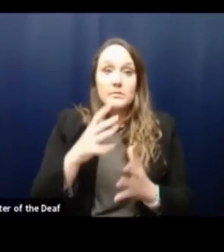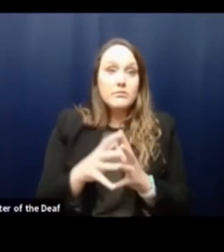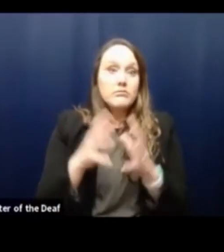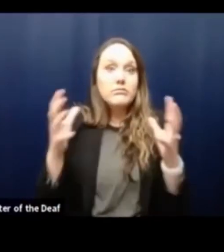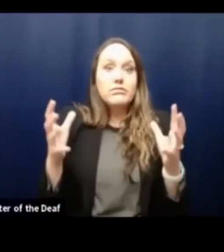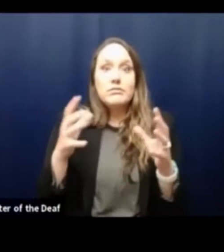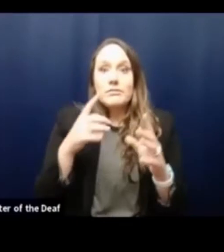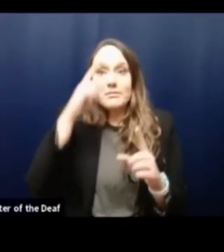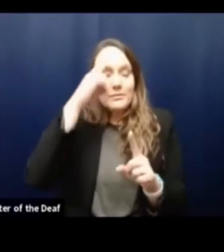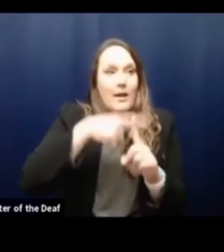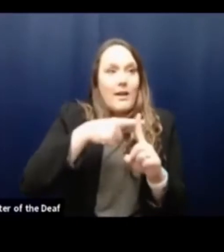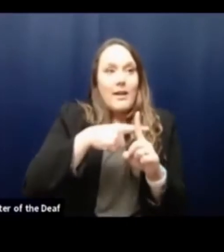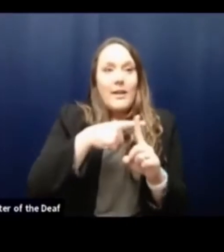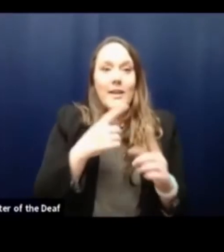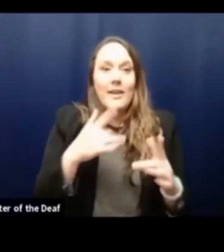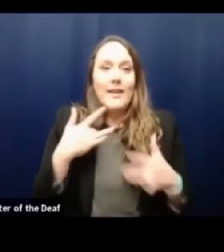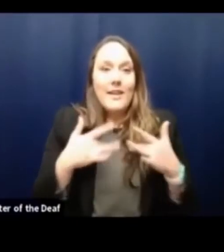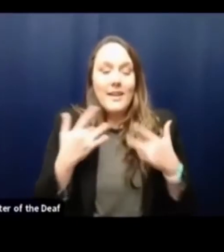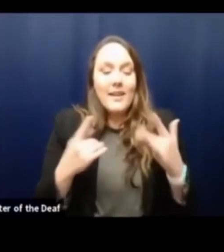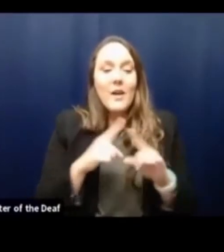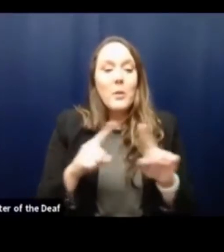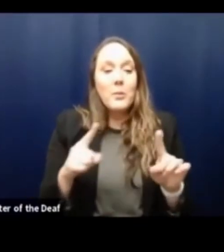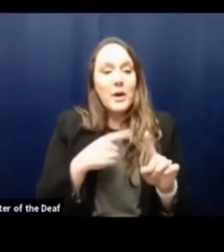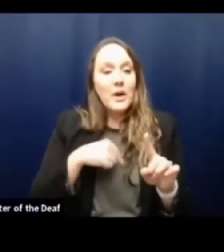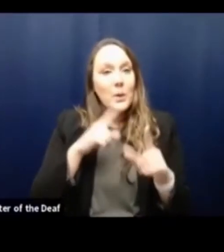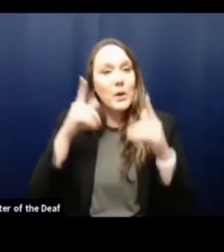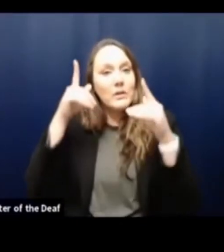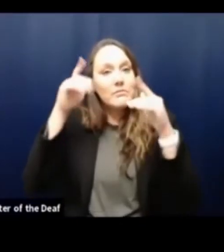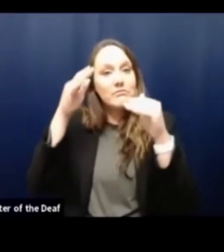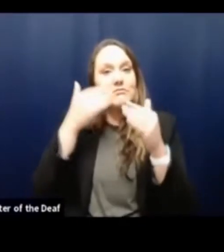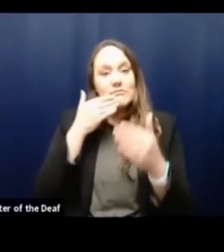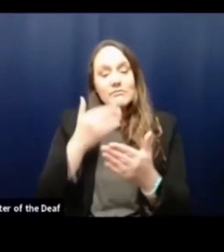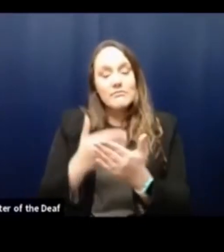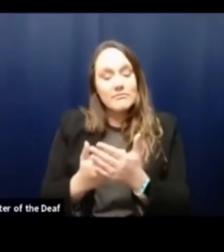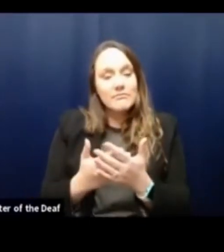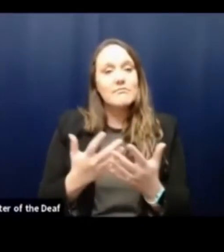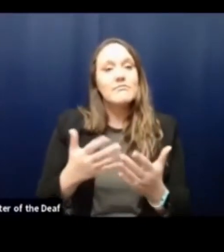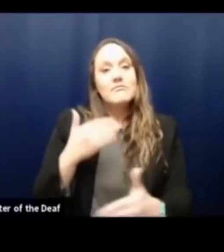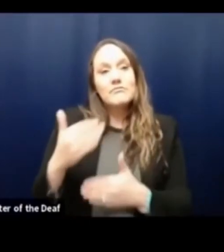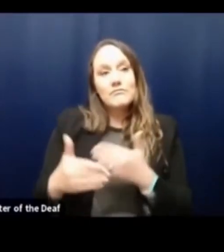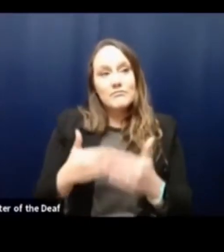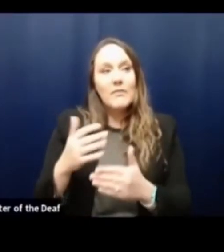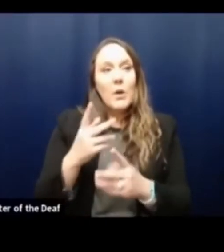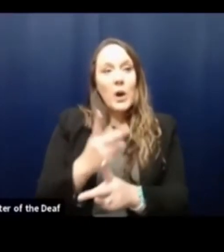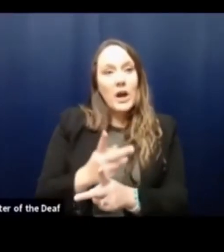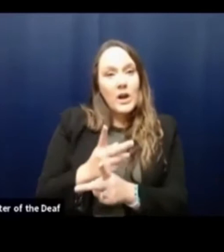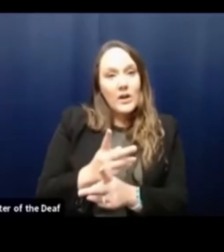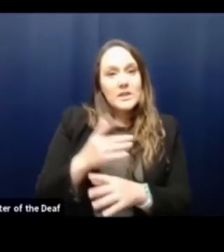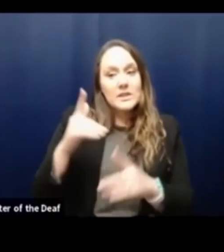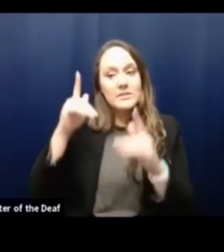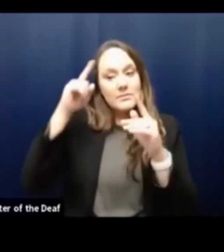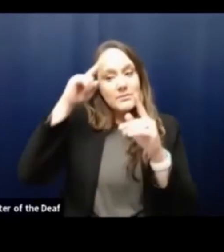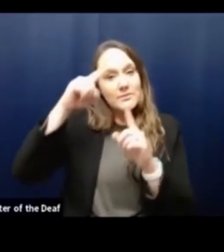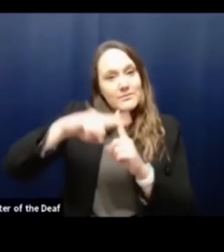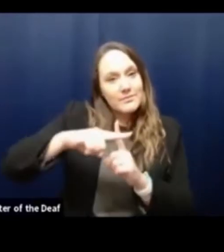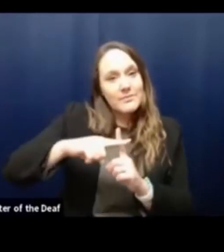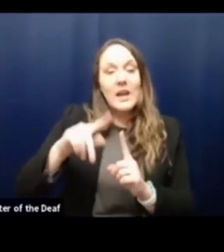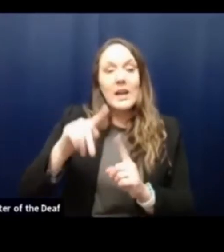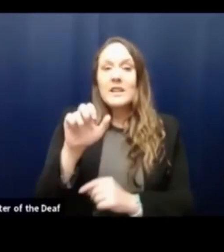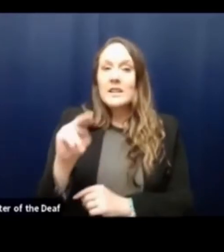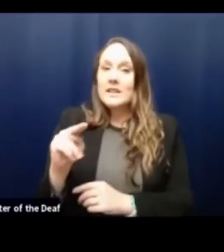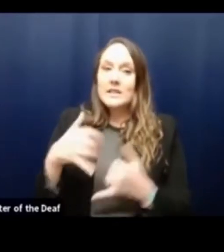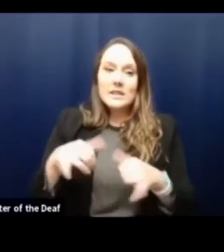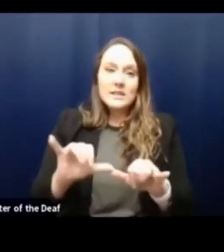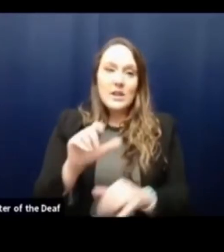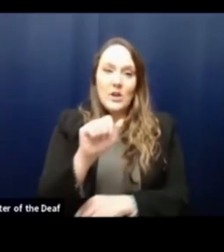but while I will say we remain hopeful and cautiously optimistic, Tennessee is still an at-risk state as it